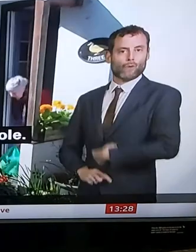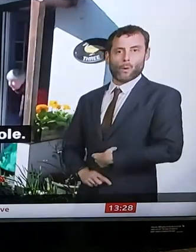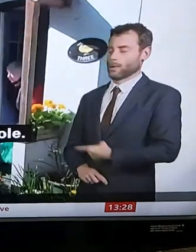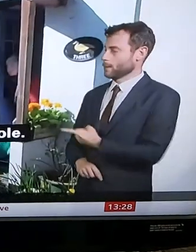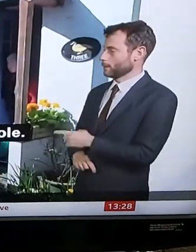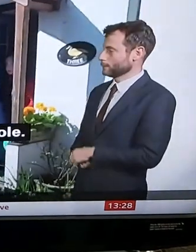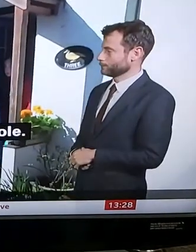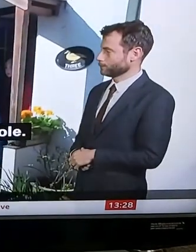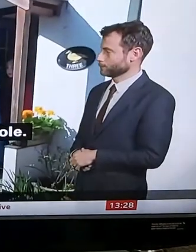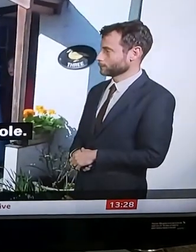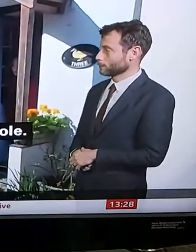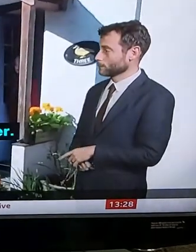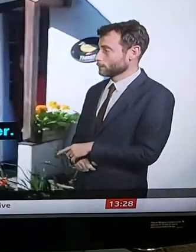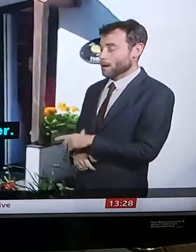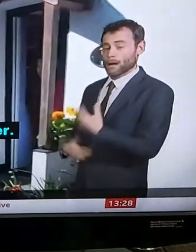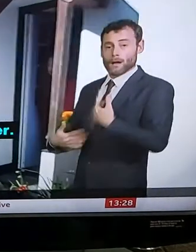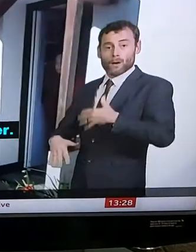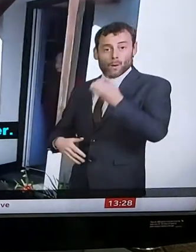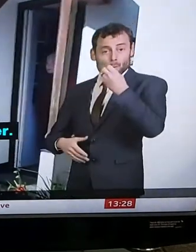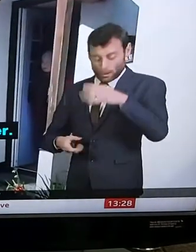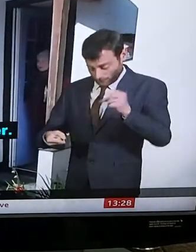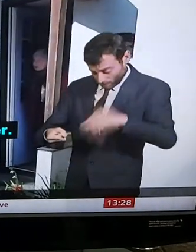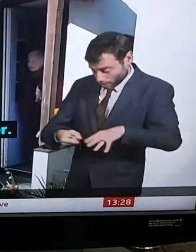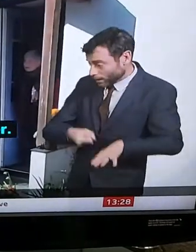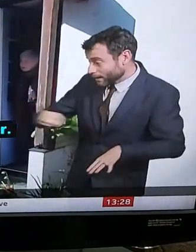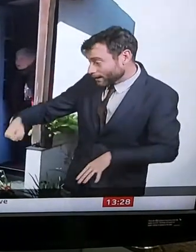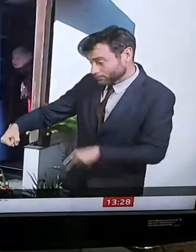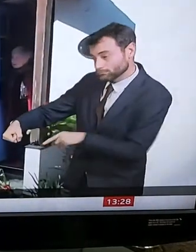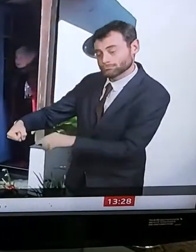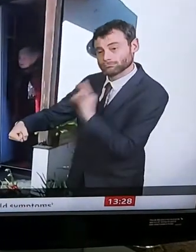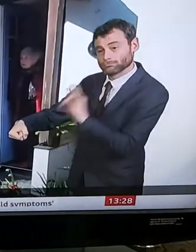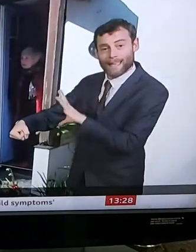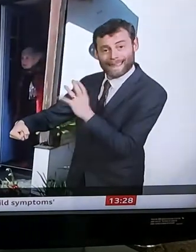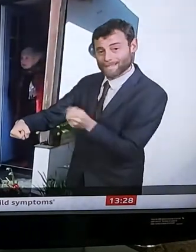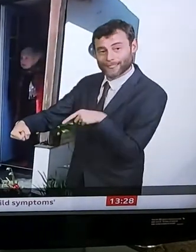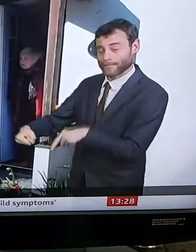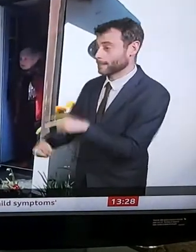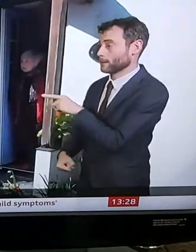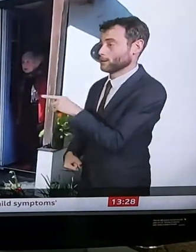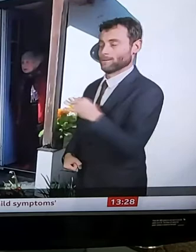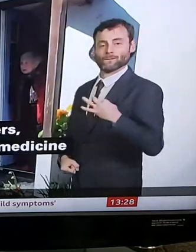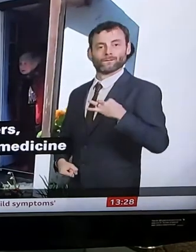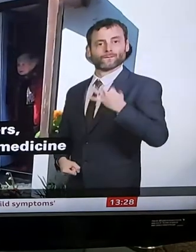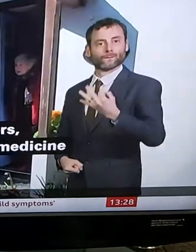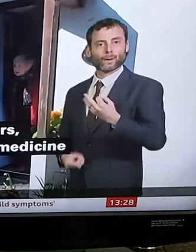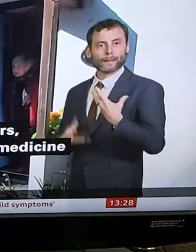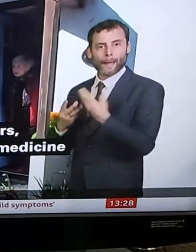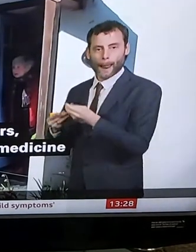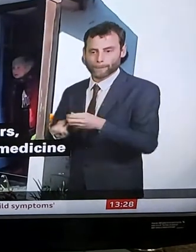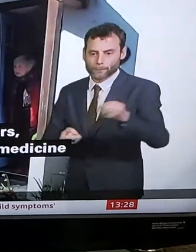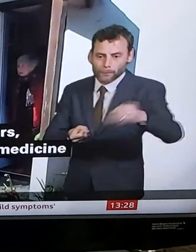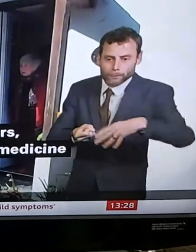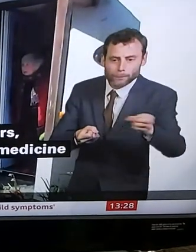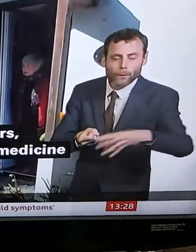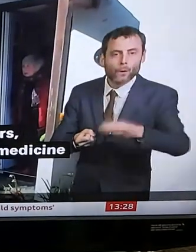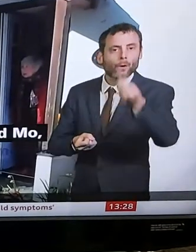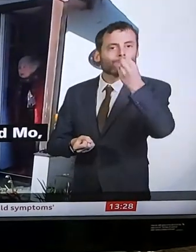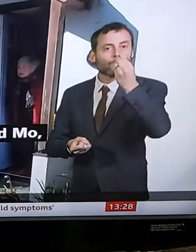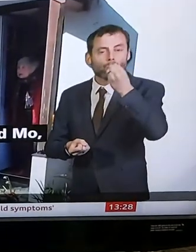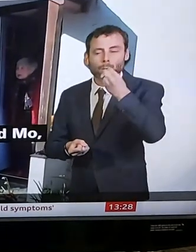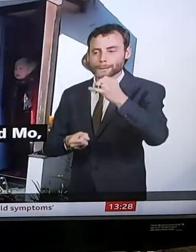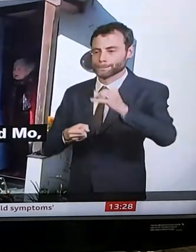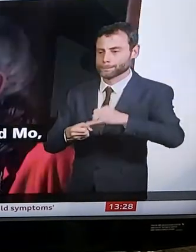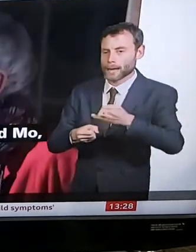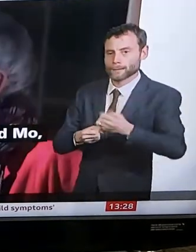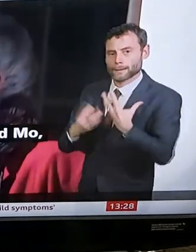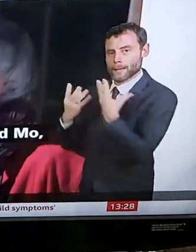fantastic. This is my order. Yeah, I managed to get everything that you needed. She's one of the volunteers, shopping and collecting medicine for people like